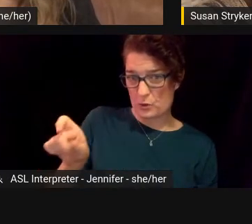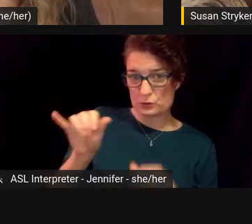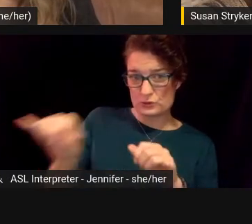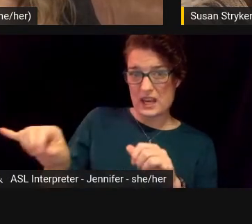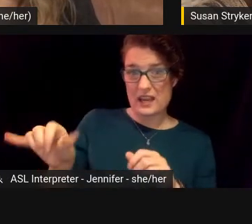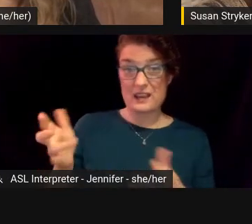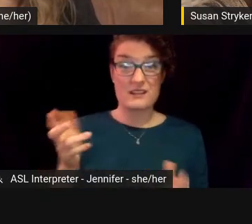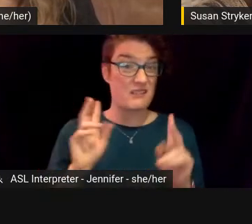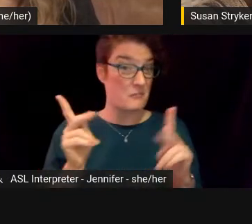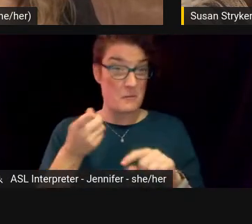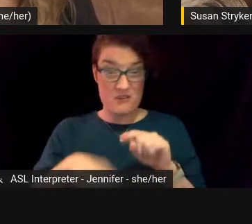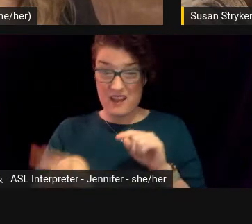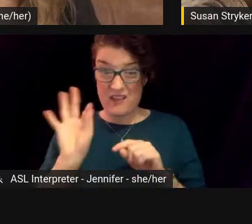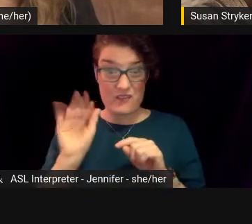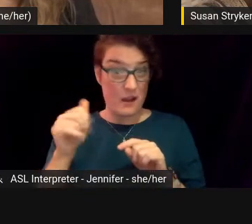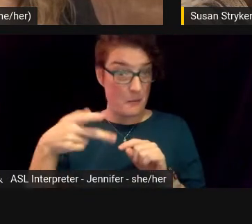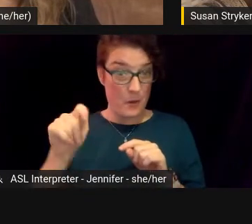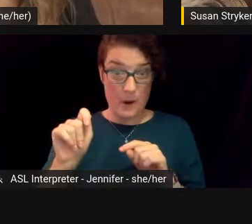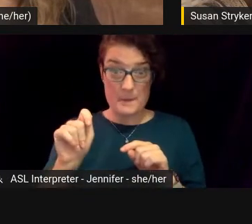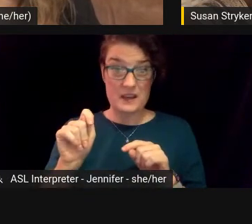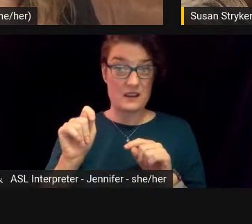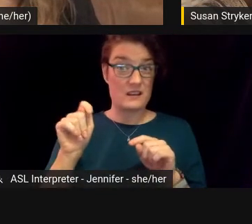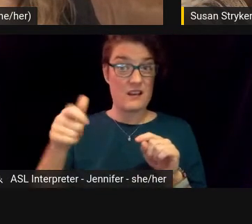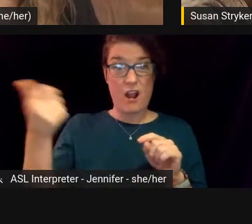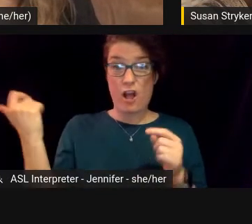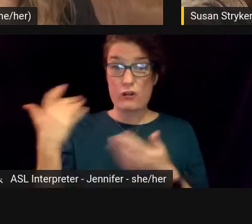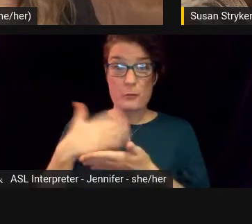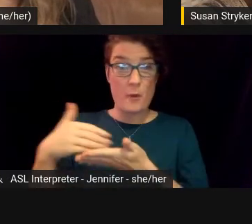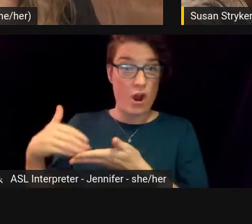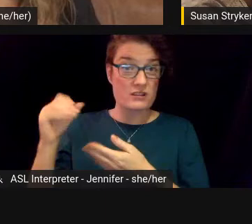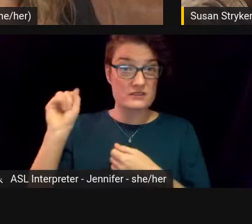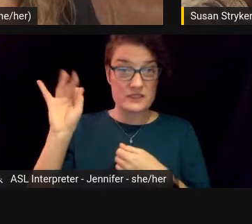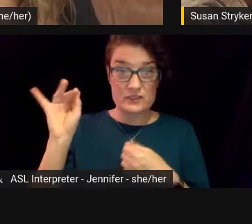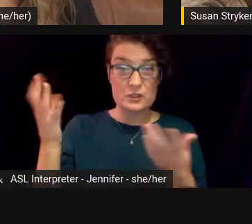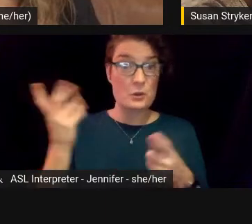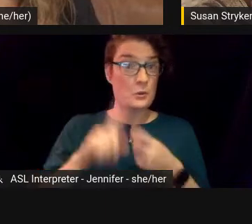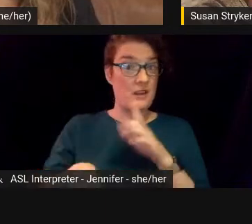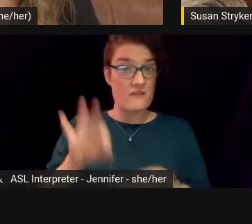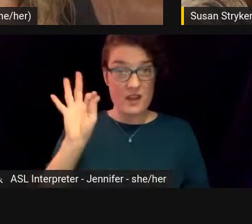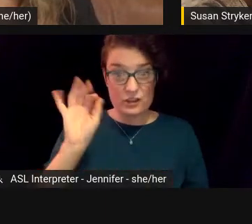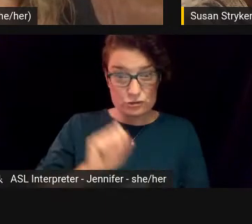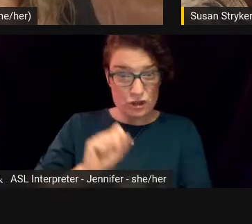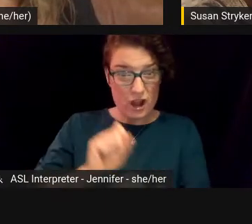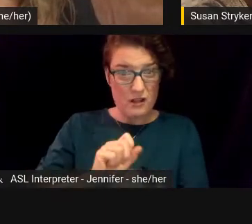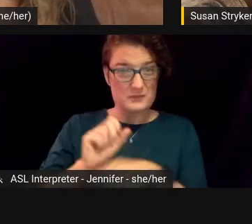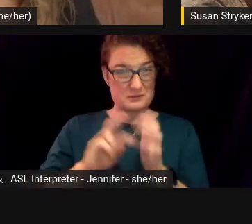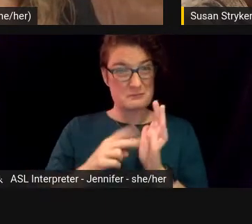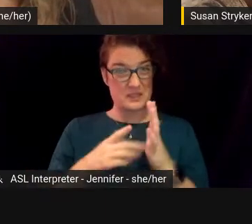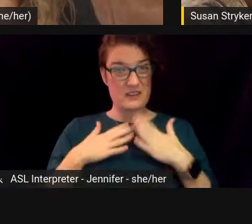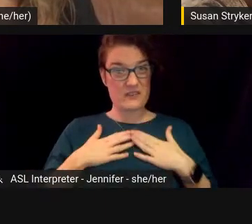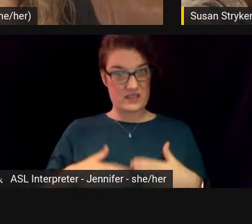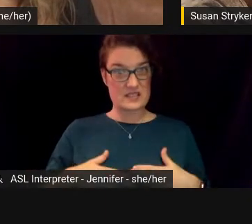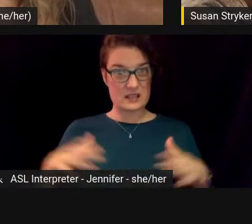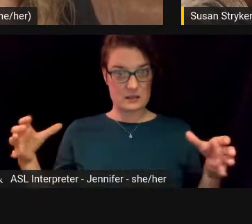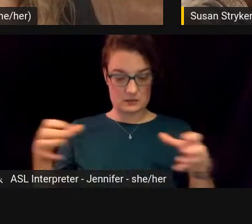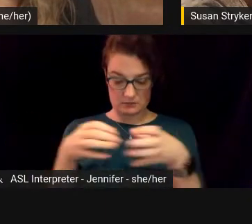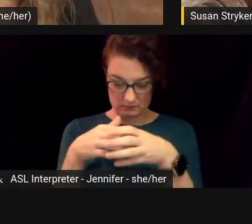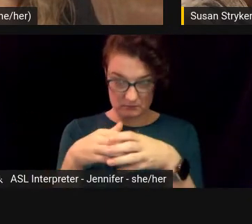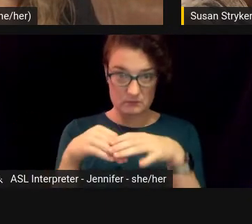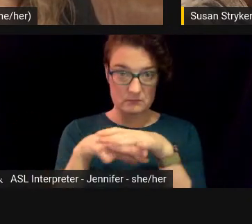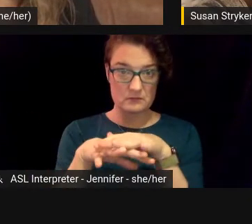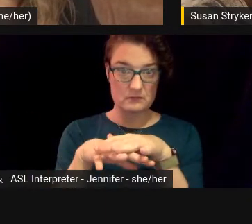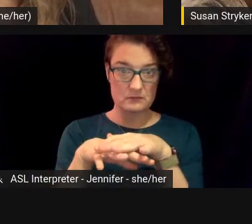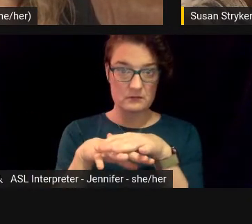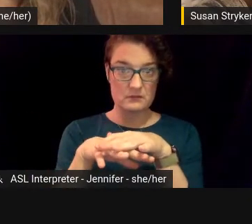find apartments to rent in other parts of the city. They couldn't find jobs. And so it's like, you get physically concentrated in the sex